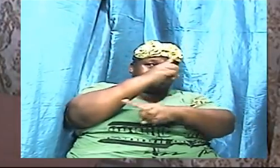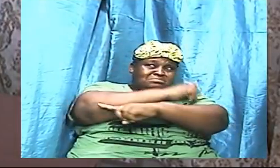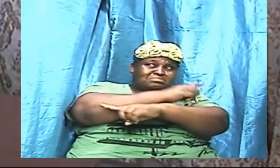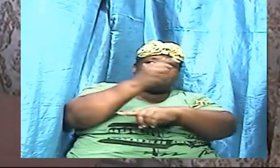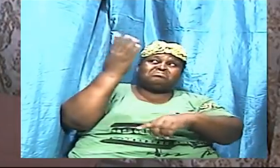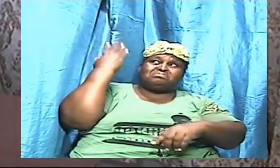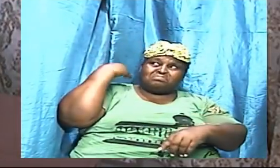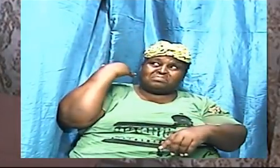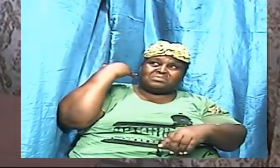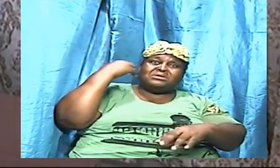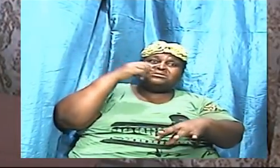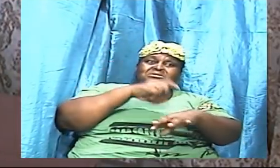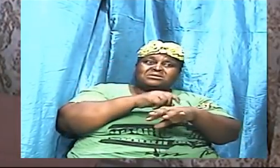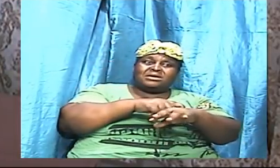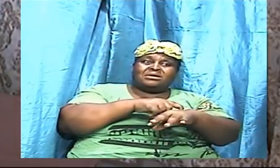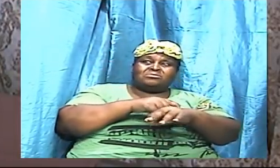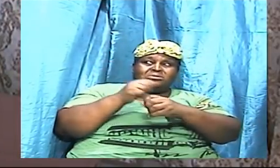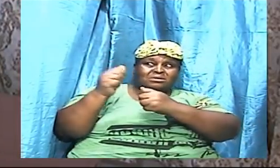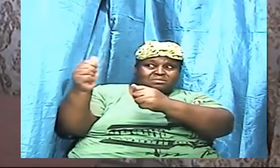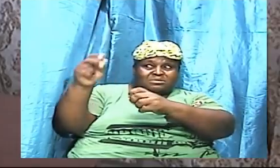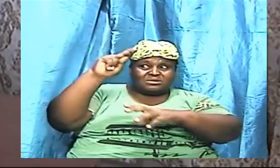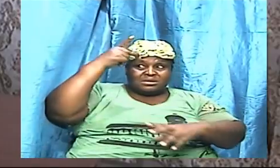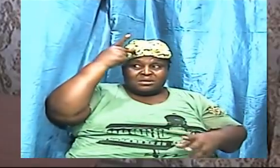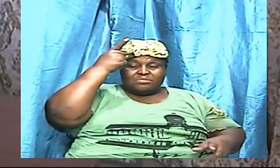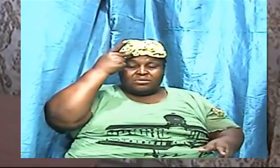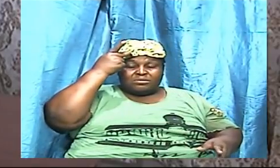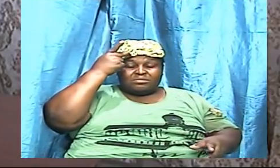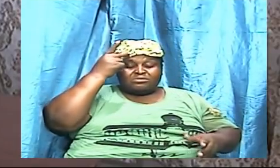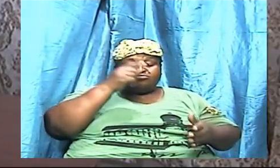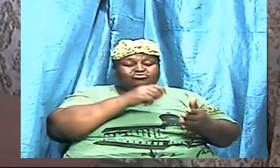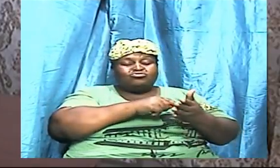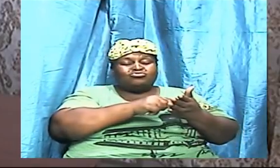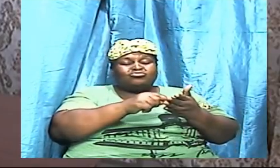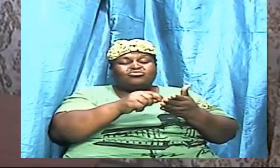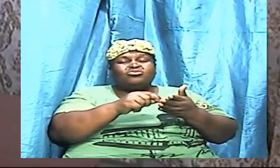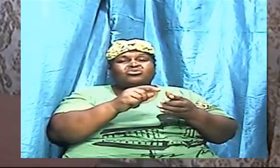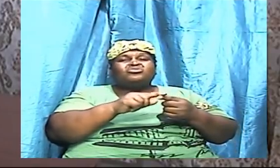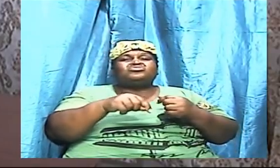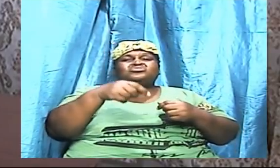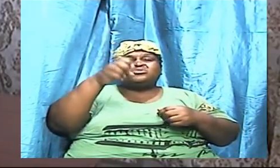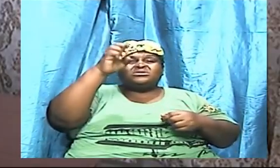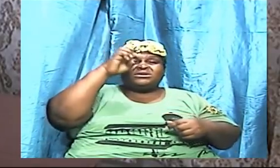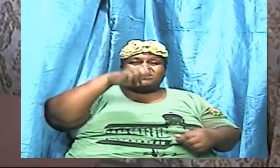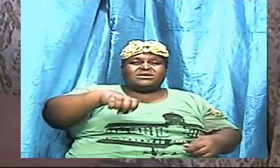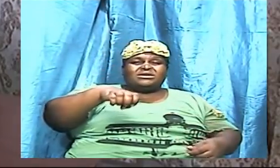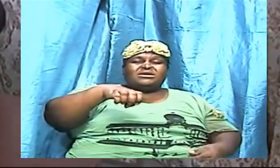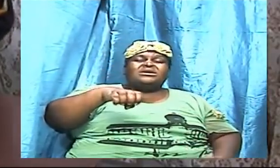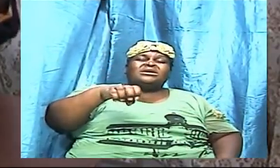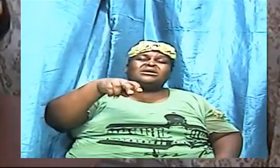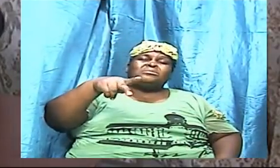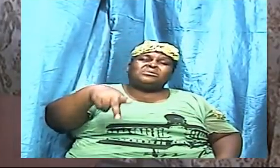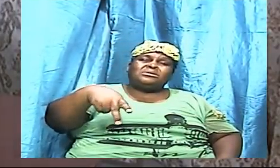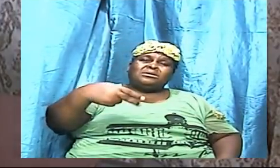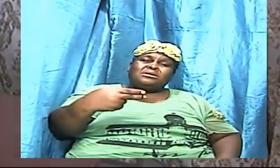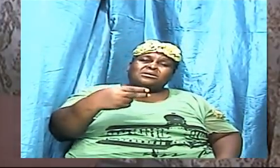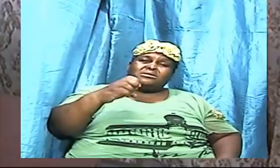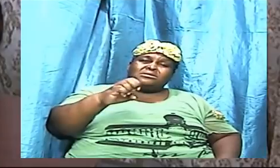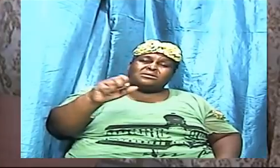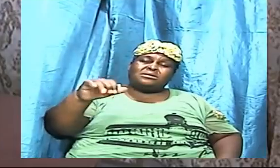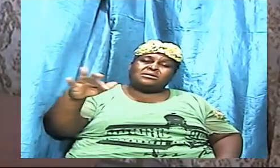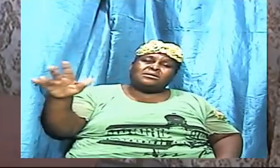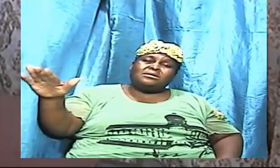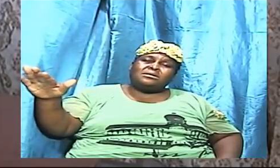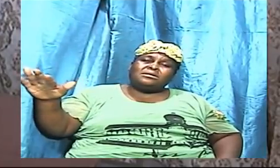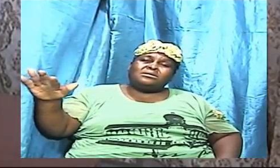Paul wrote to the Ephesian church, from which we were making